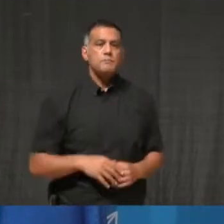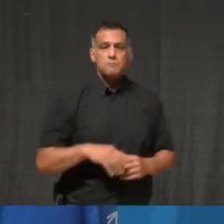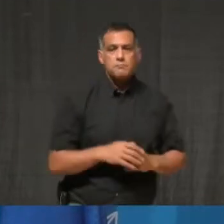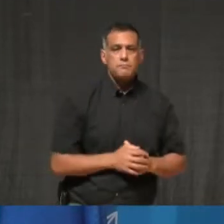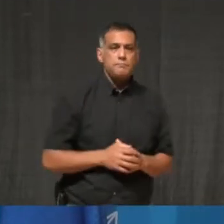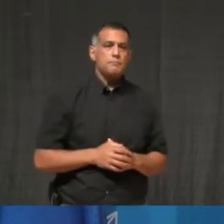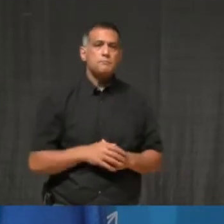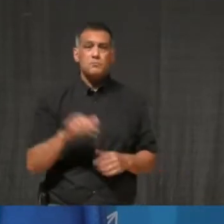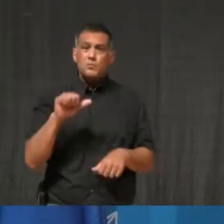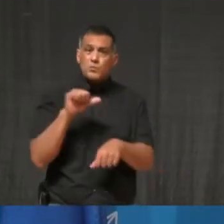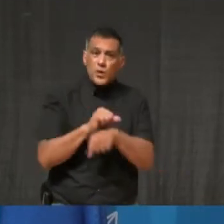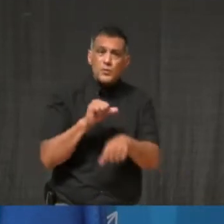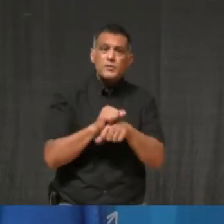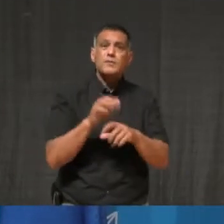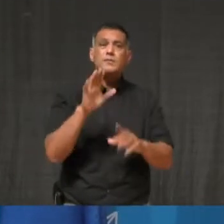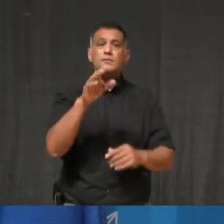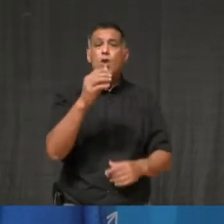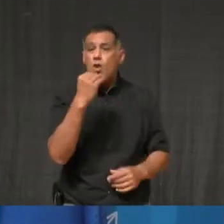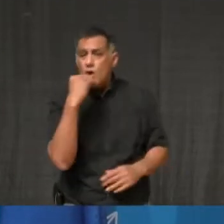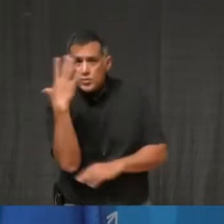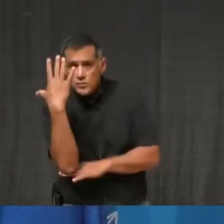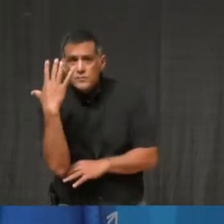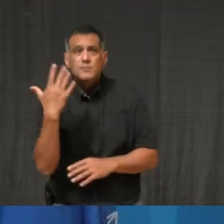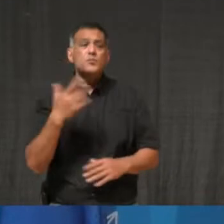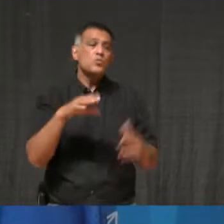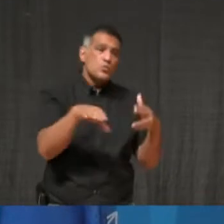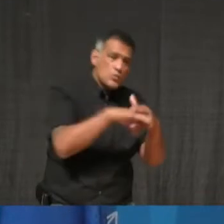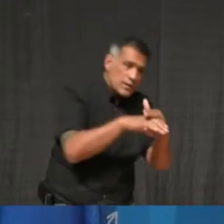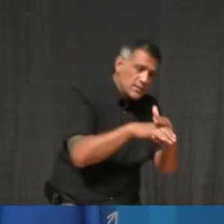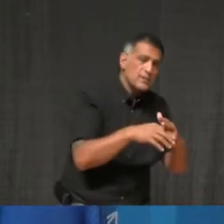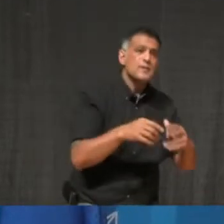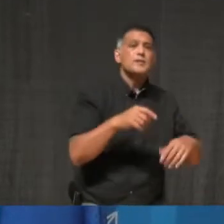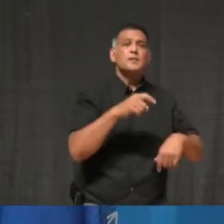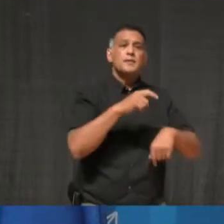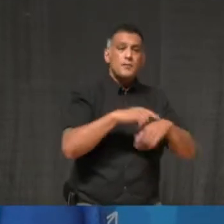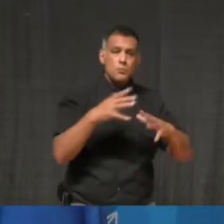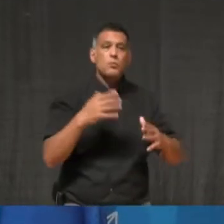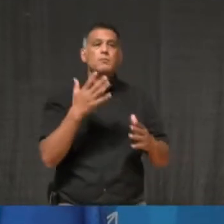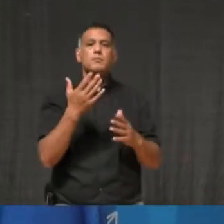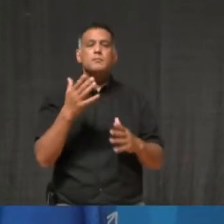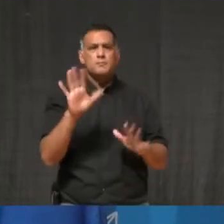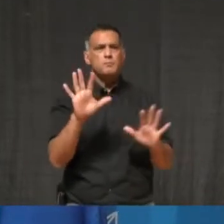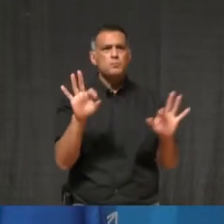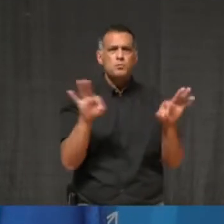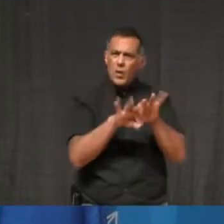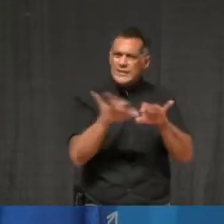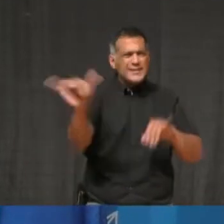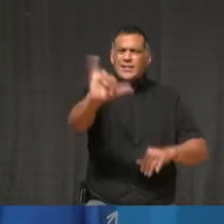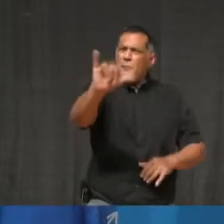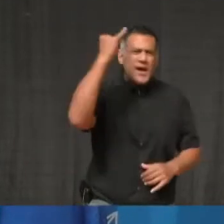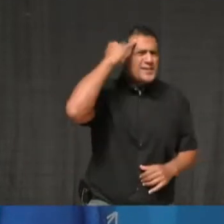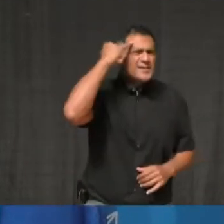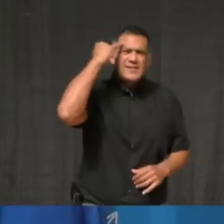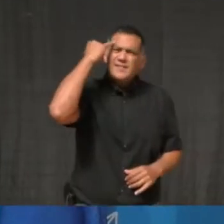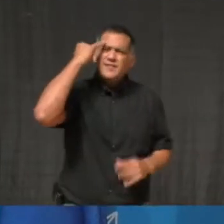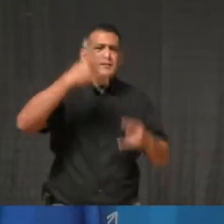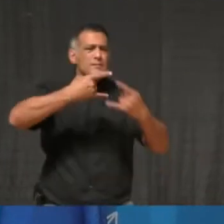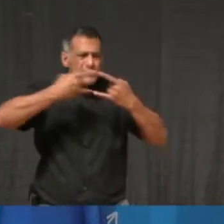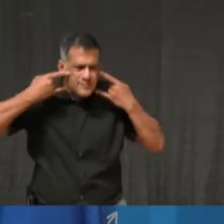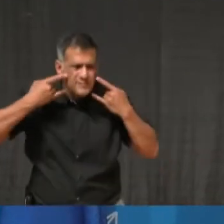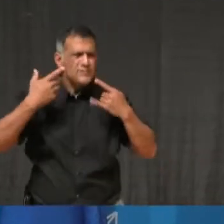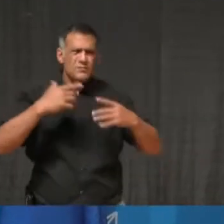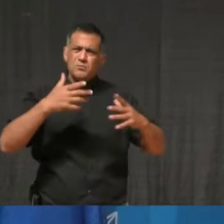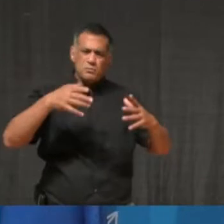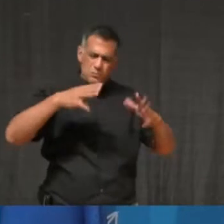or while carpooling. Finally, remember that self-isolation means self-isolation, away from others.